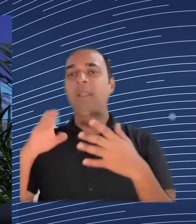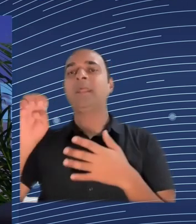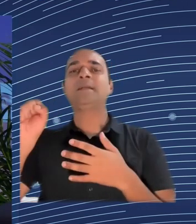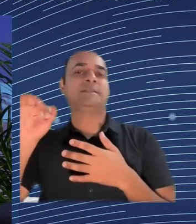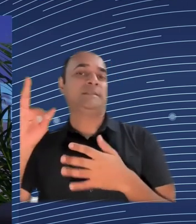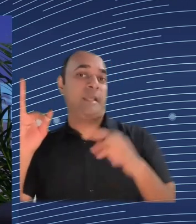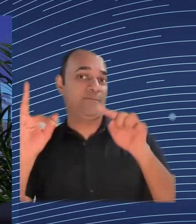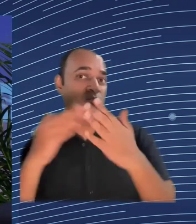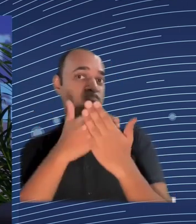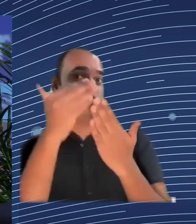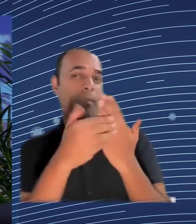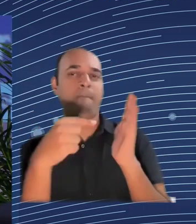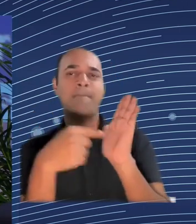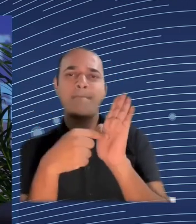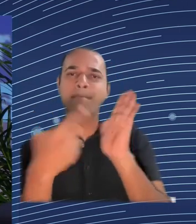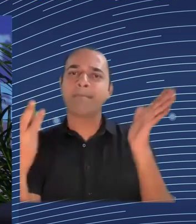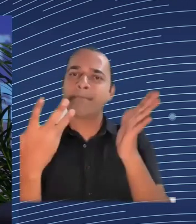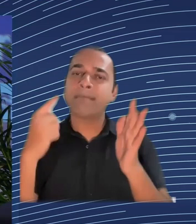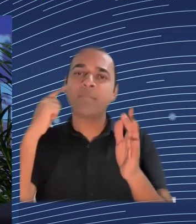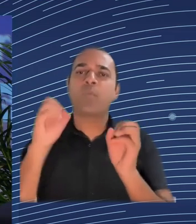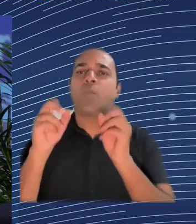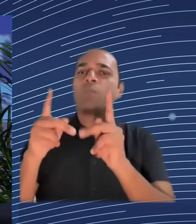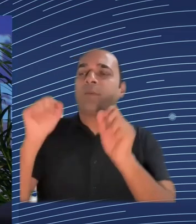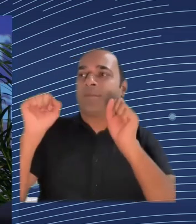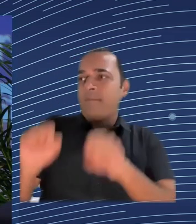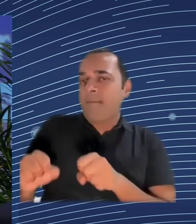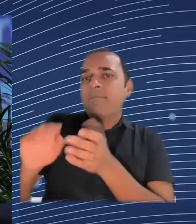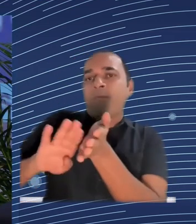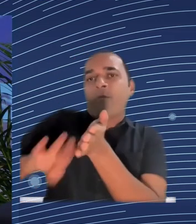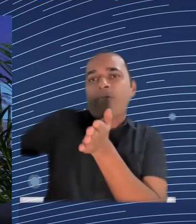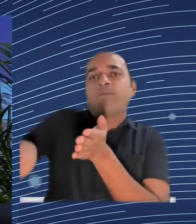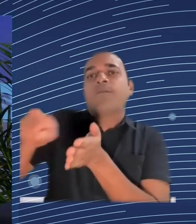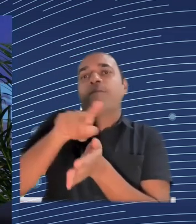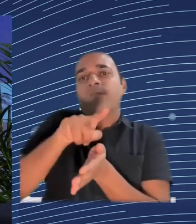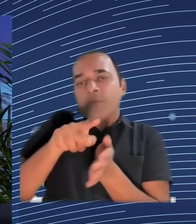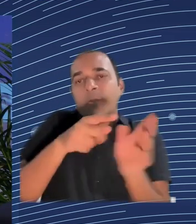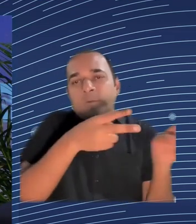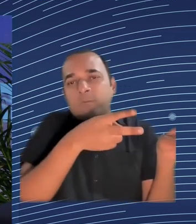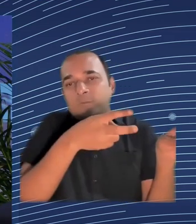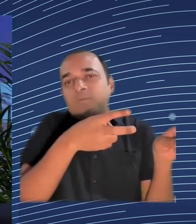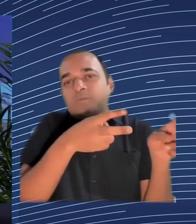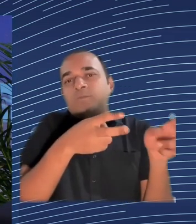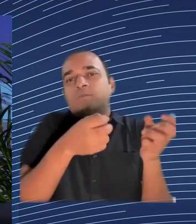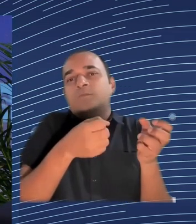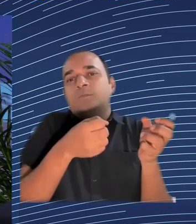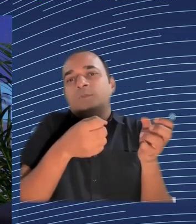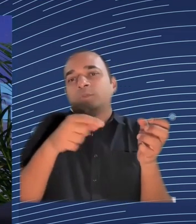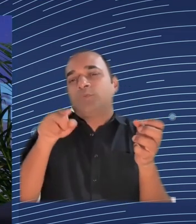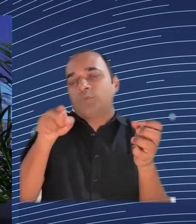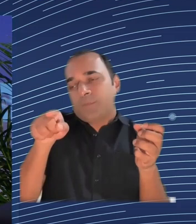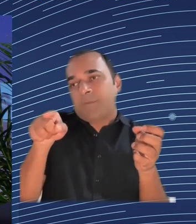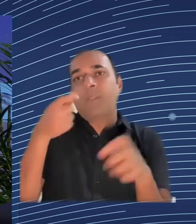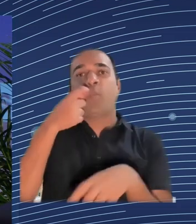of the conference, closing the skill gap, the labor force shortage,